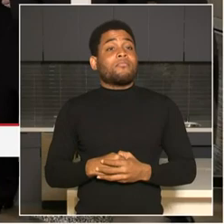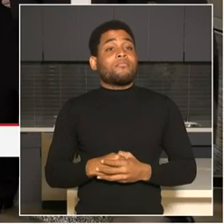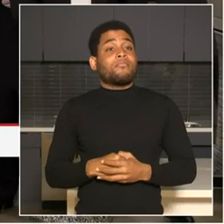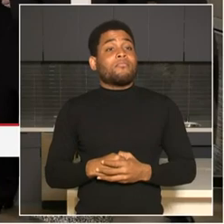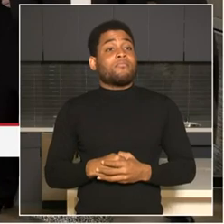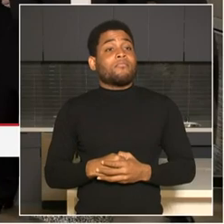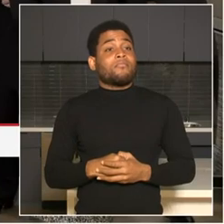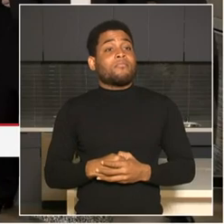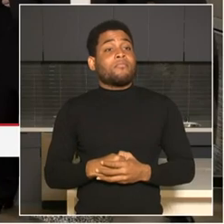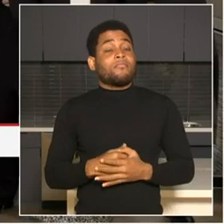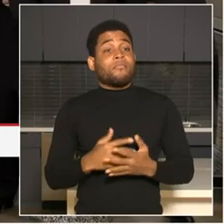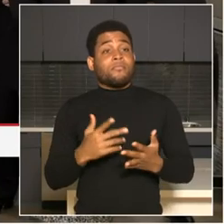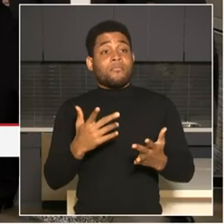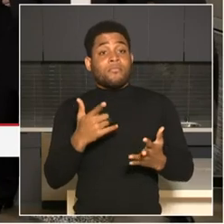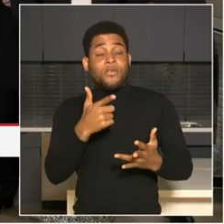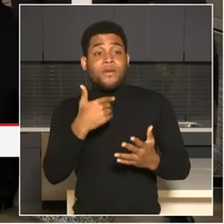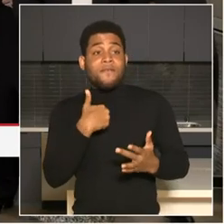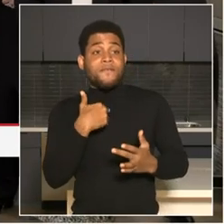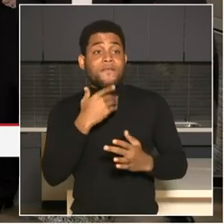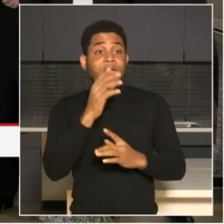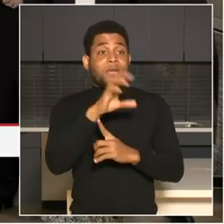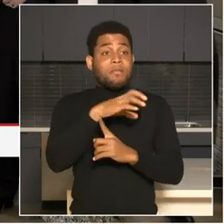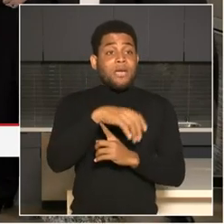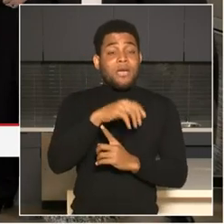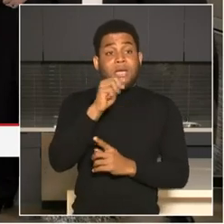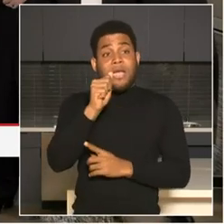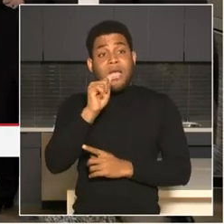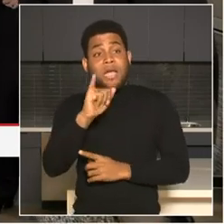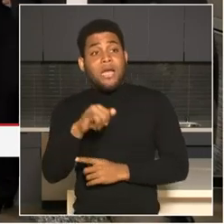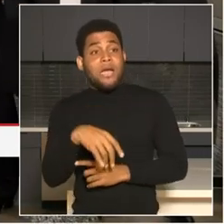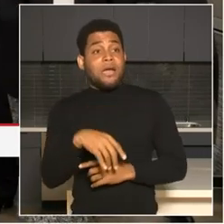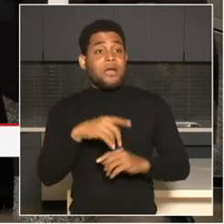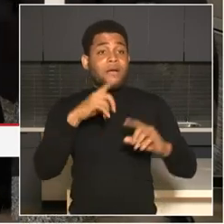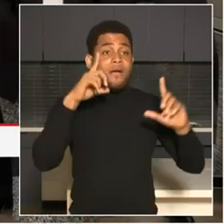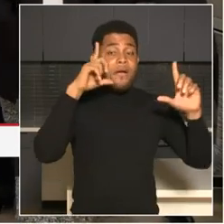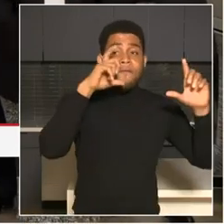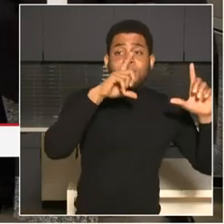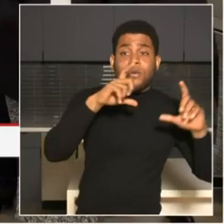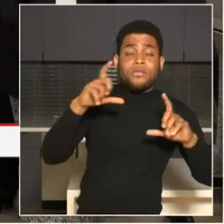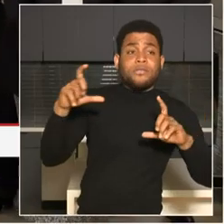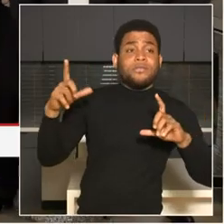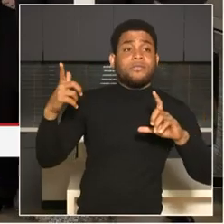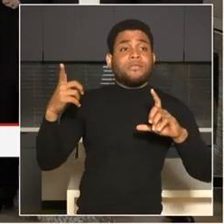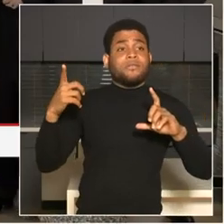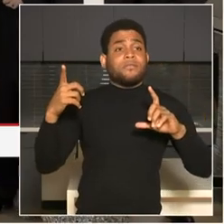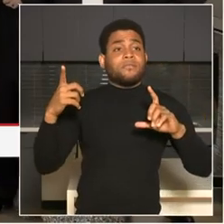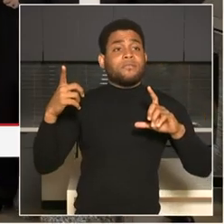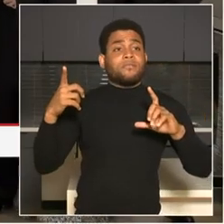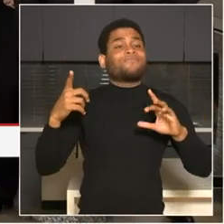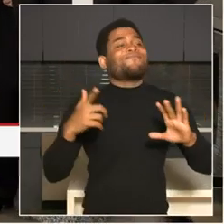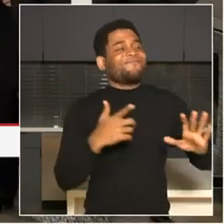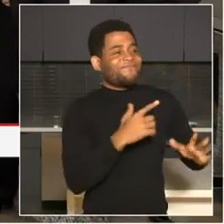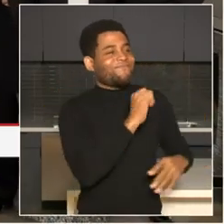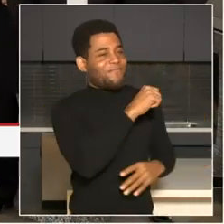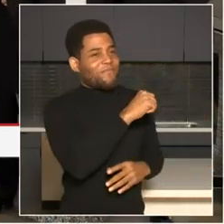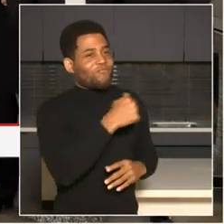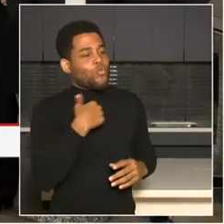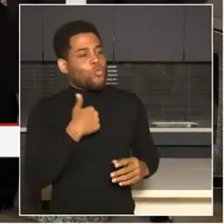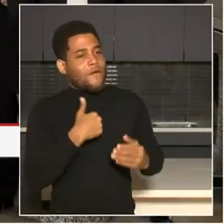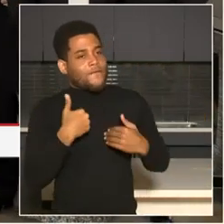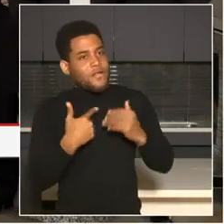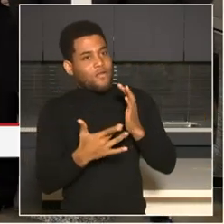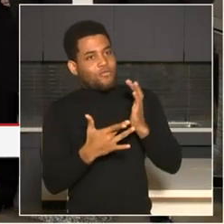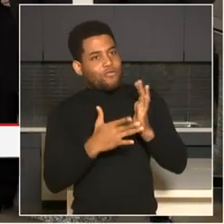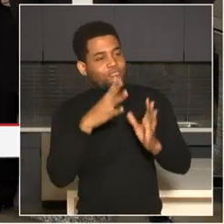intelligence, ShotSpotter? So we currently use ShotSpotter as part of our technology today. We will not be